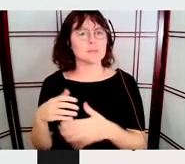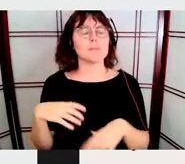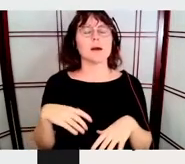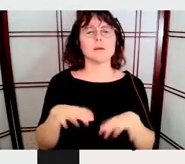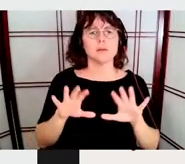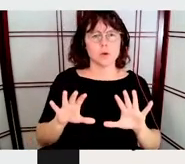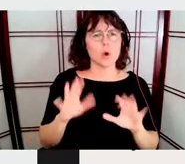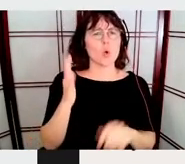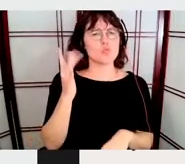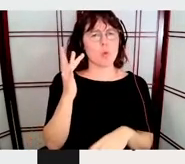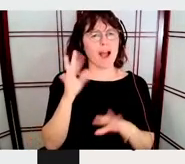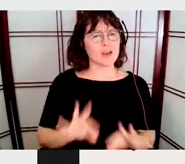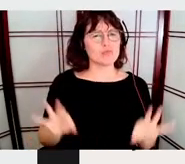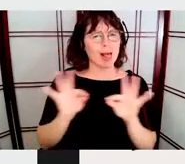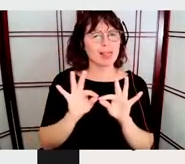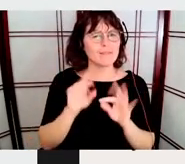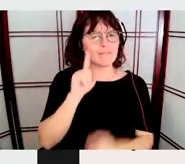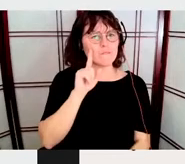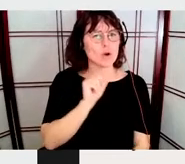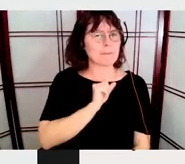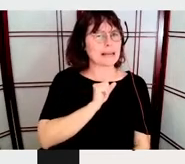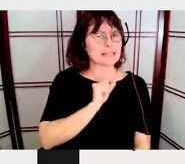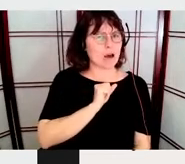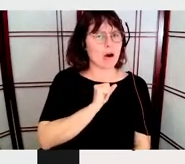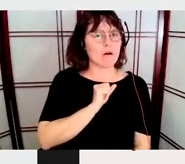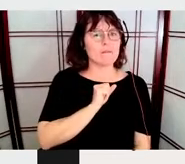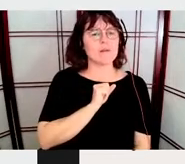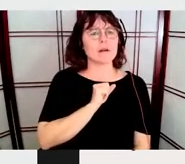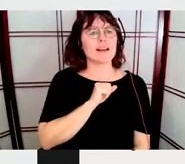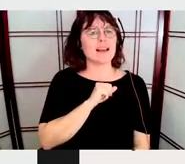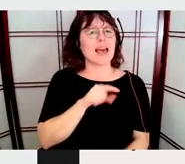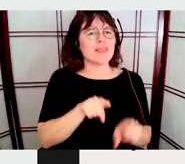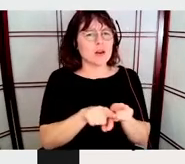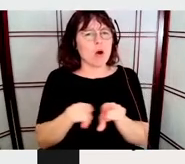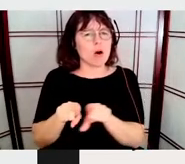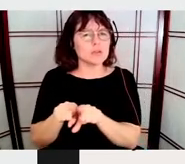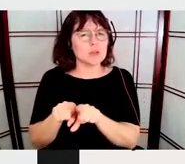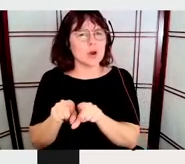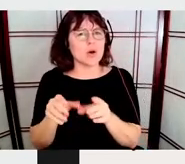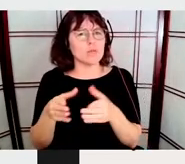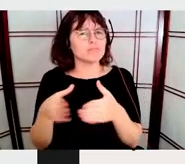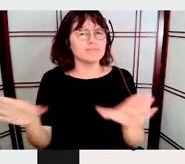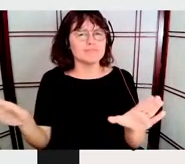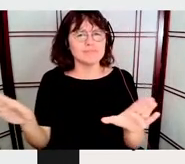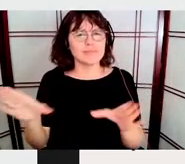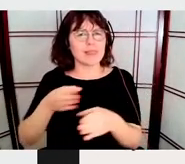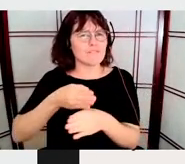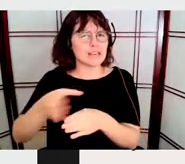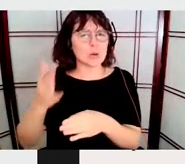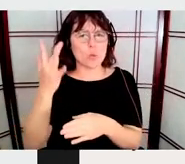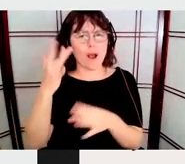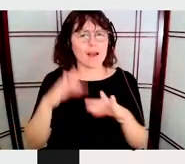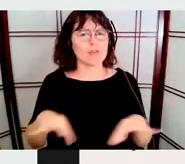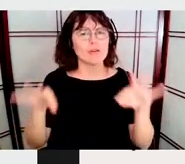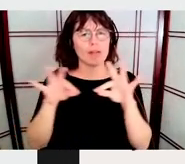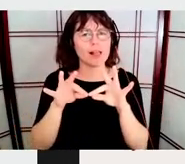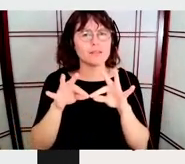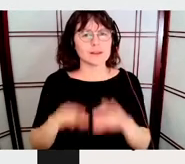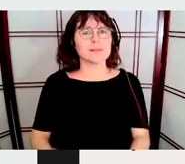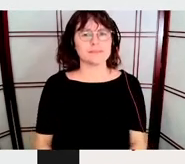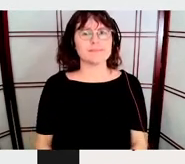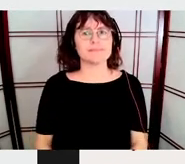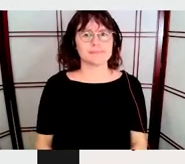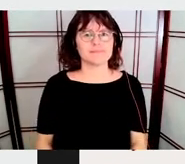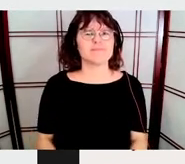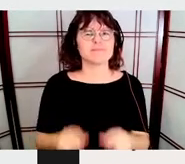so relevant and for sure what is relevant for our whole environment. So they were both born